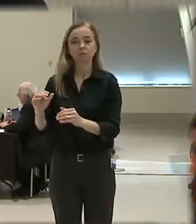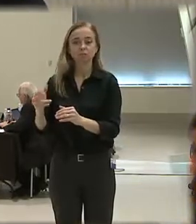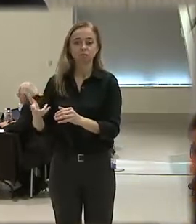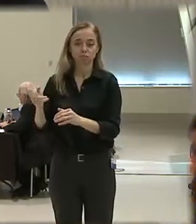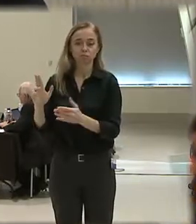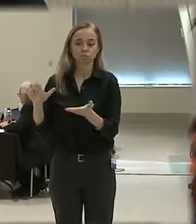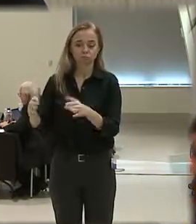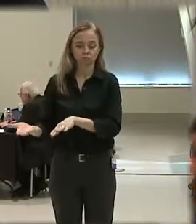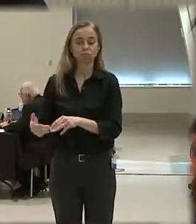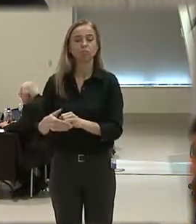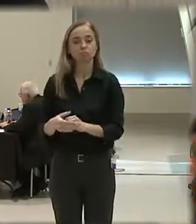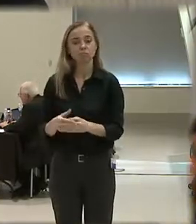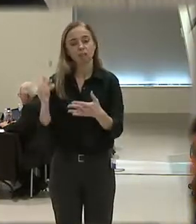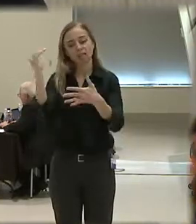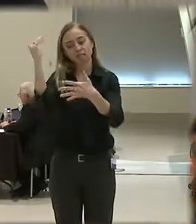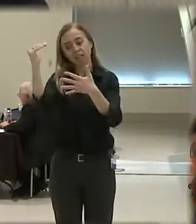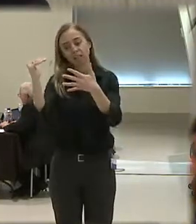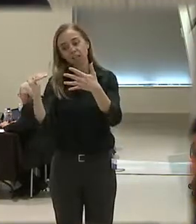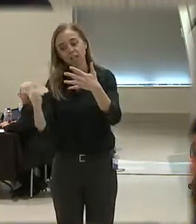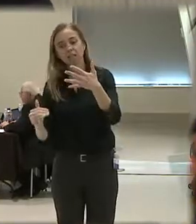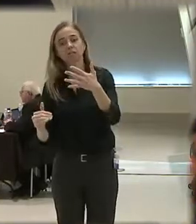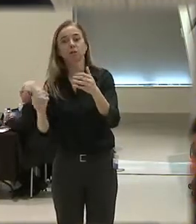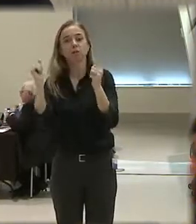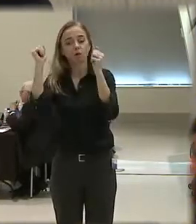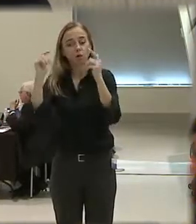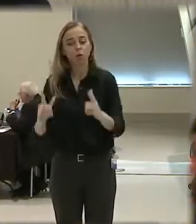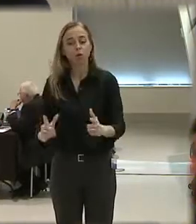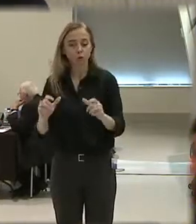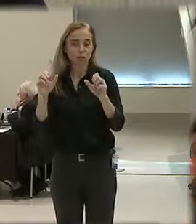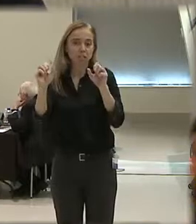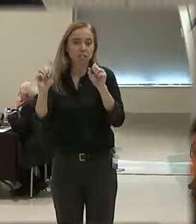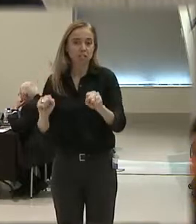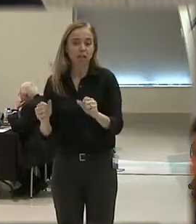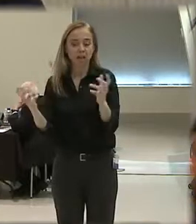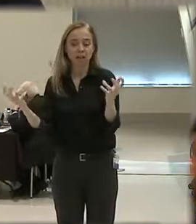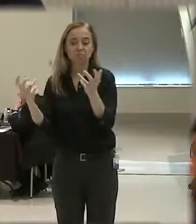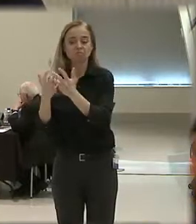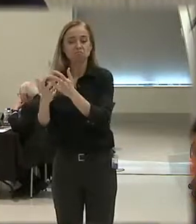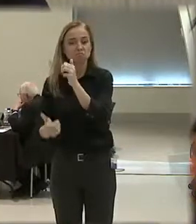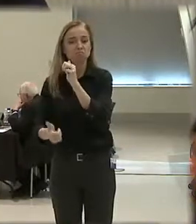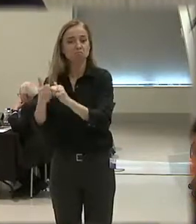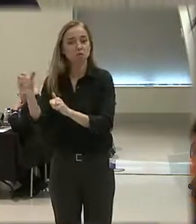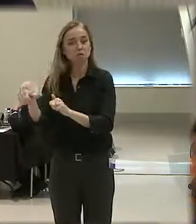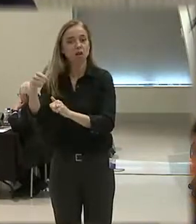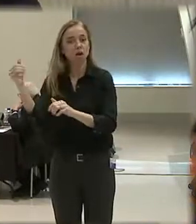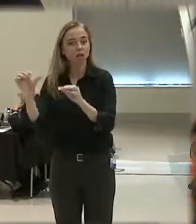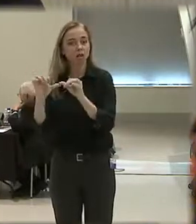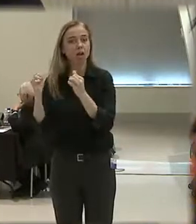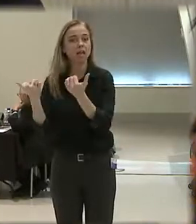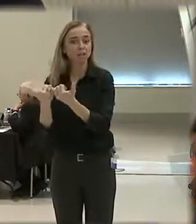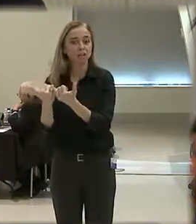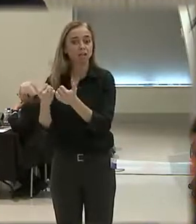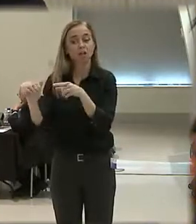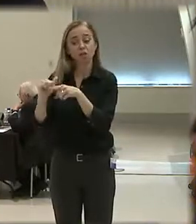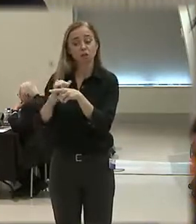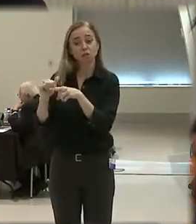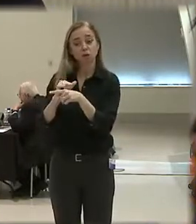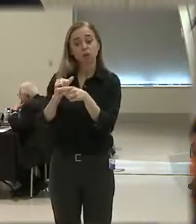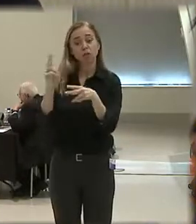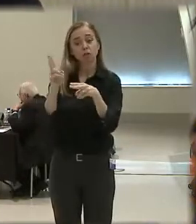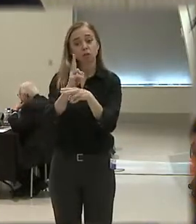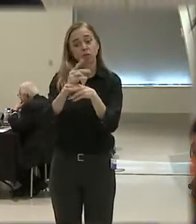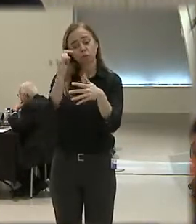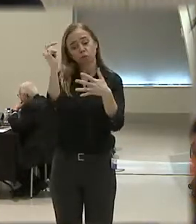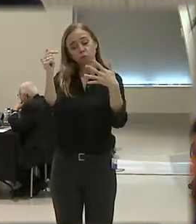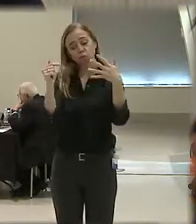Level 6 use of force for Columbus police officers, it comports generally with most law enforcement agencies. Officers are trained to apply them appropriately